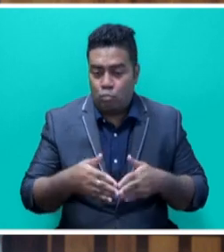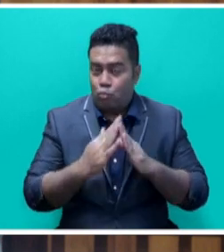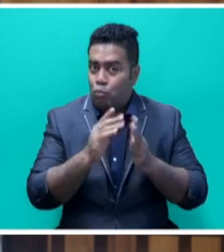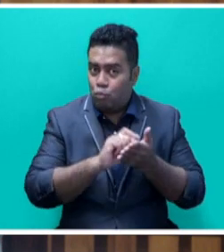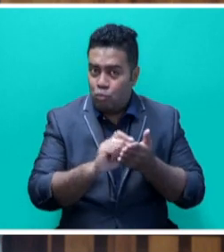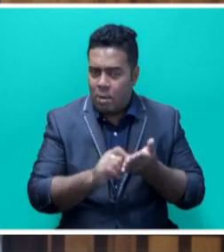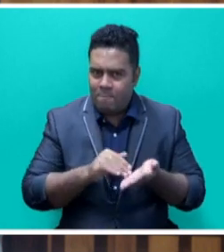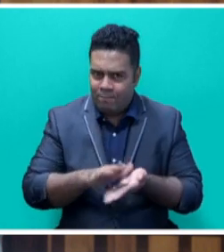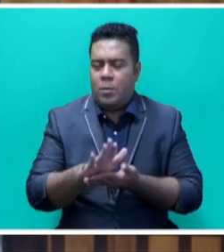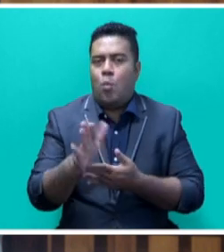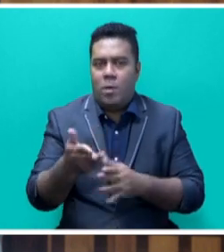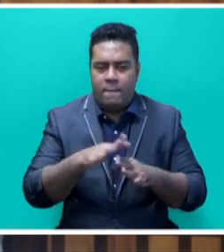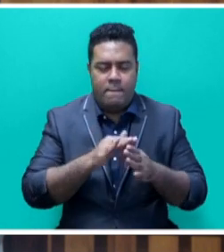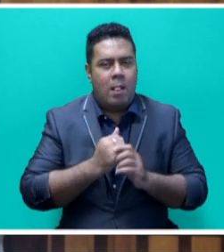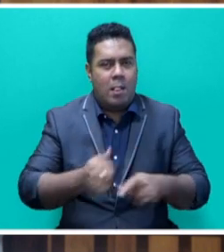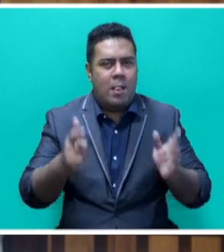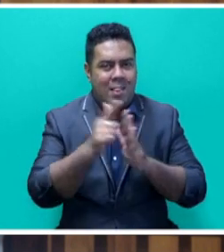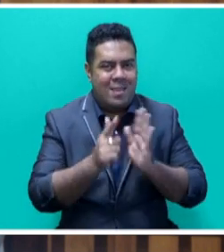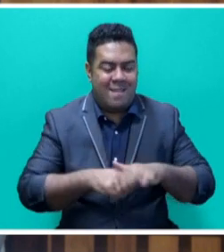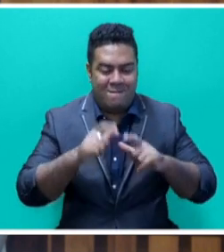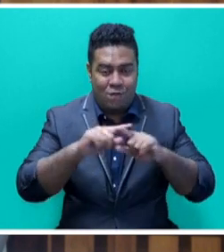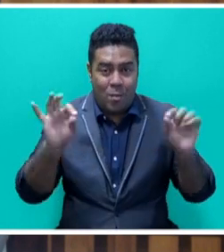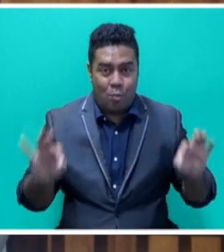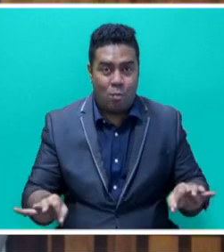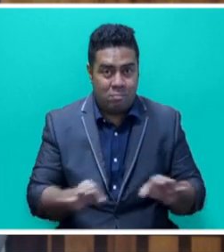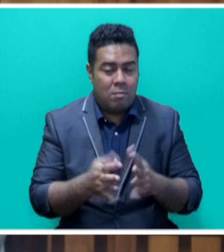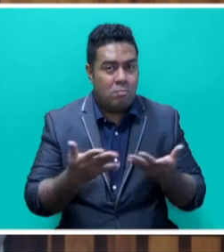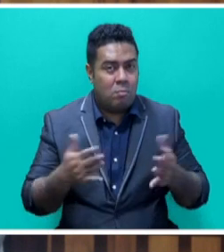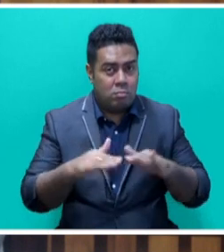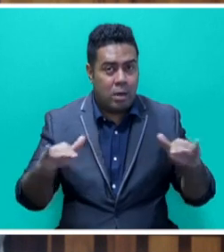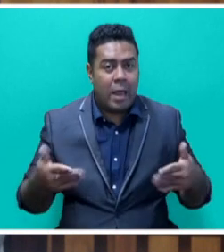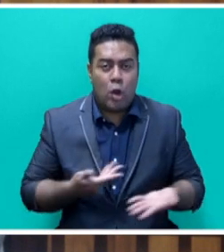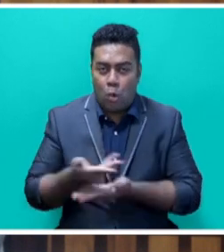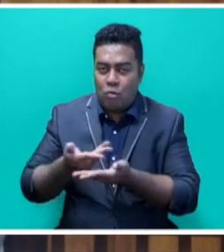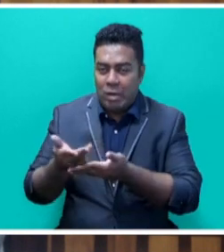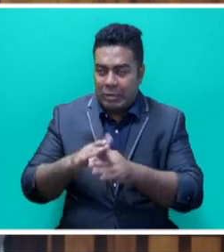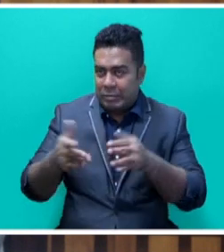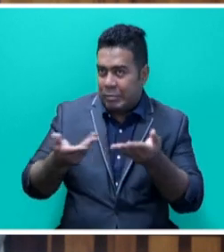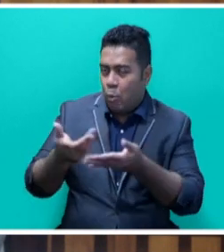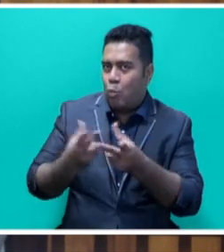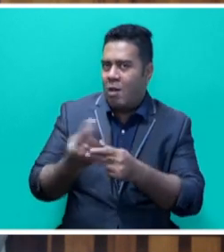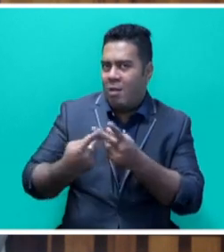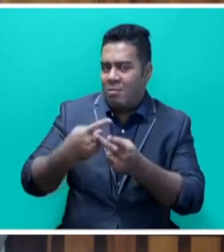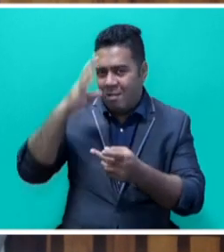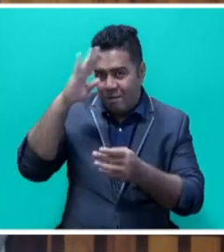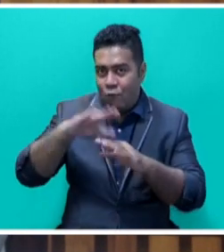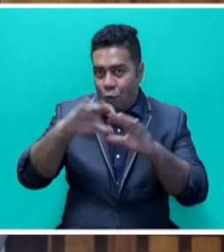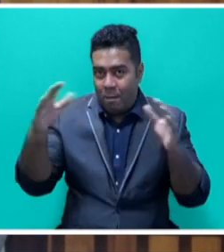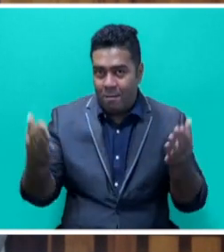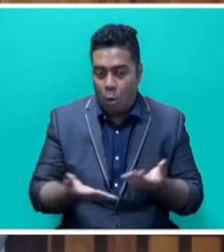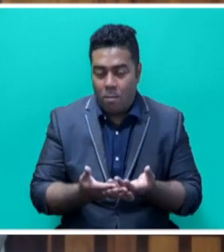mandate and framework to advance our national priorities at the negotiating table to demand greater climate action from the global north.